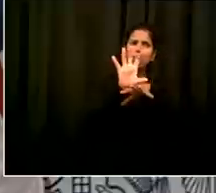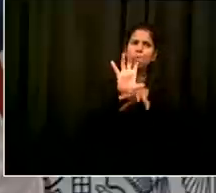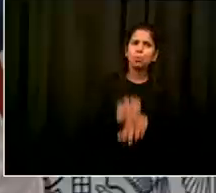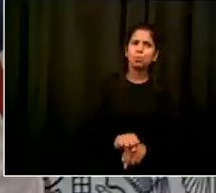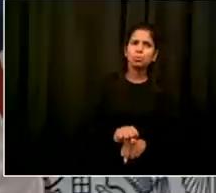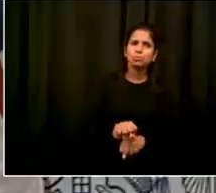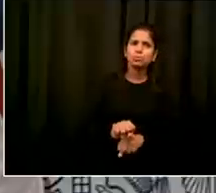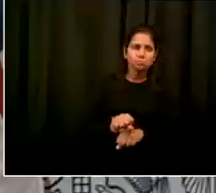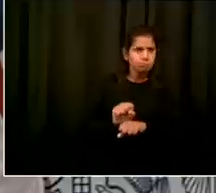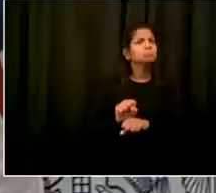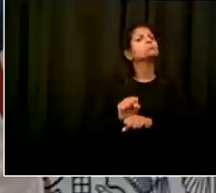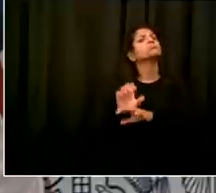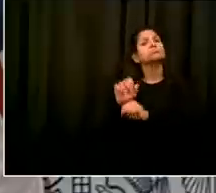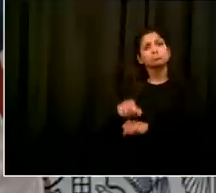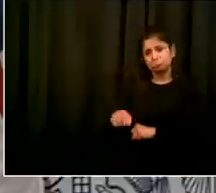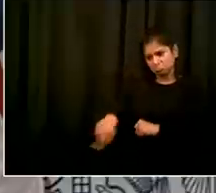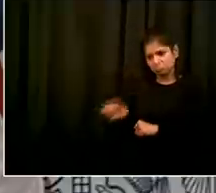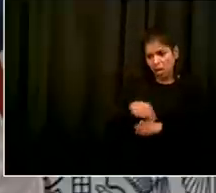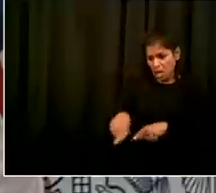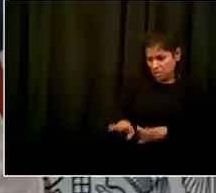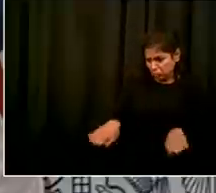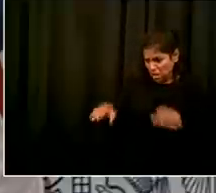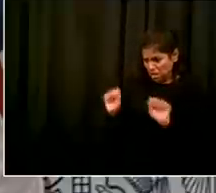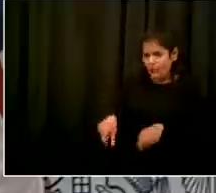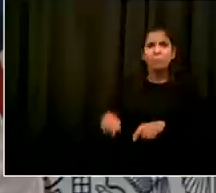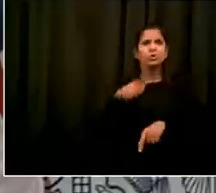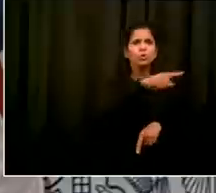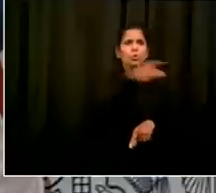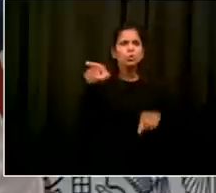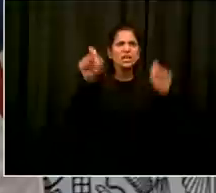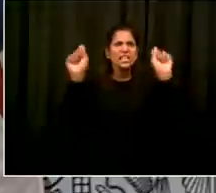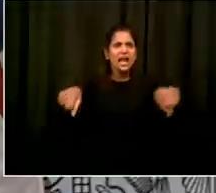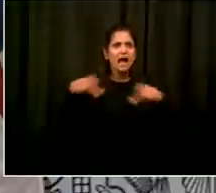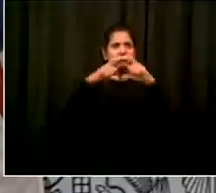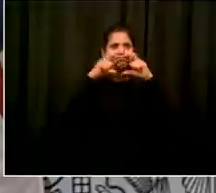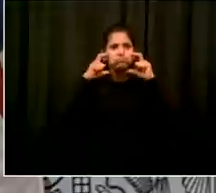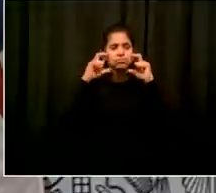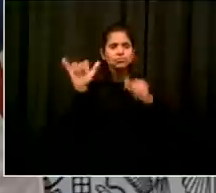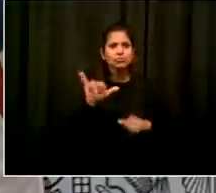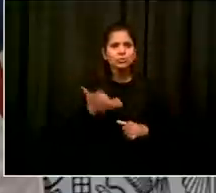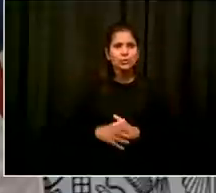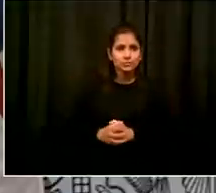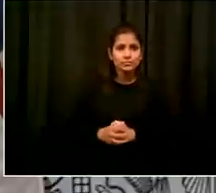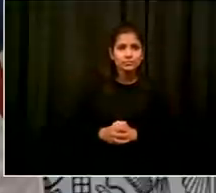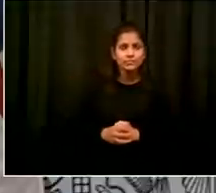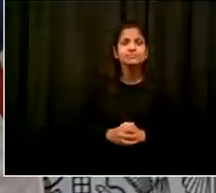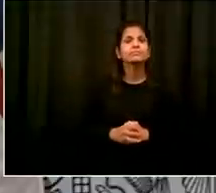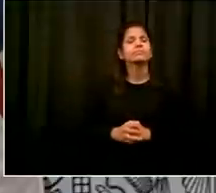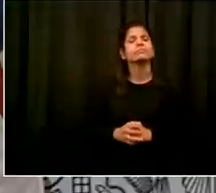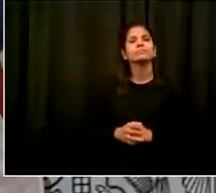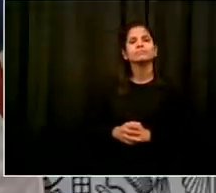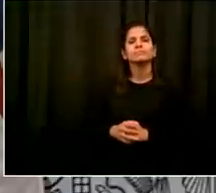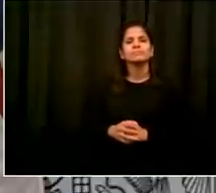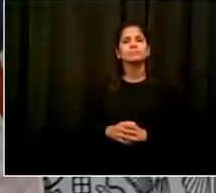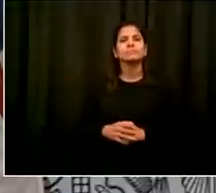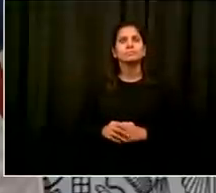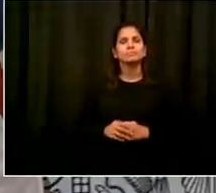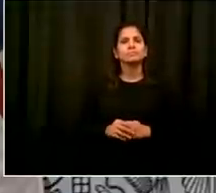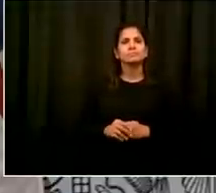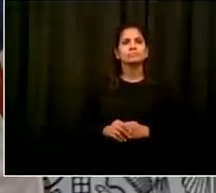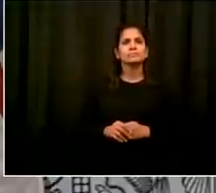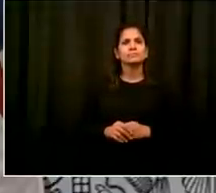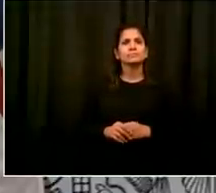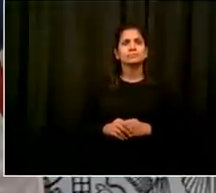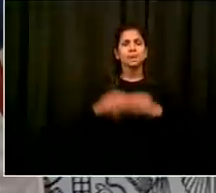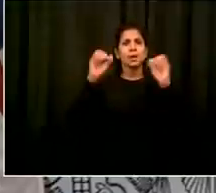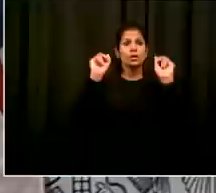now we've talked in the last few days about a lot of really important things